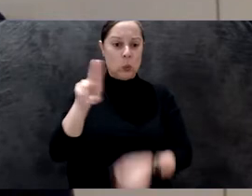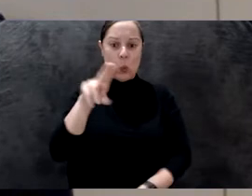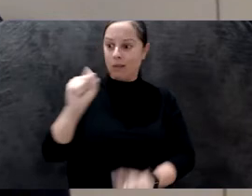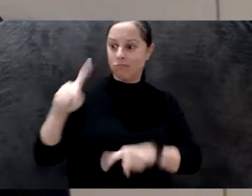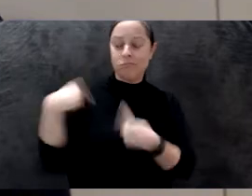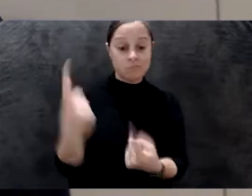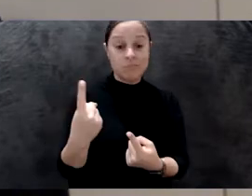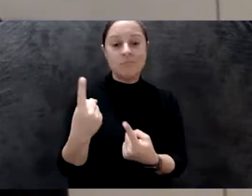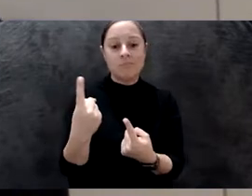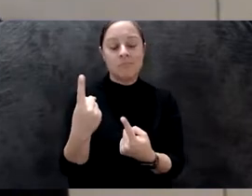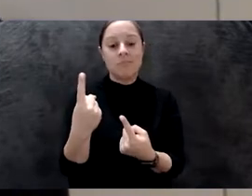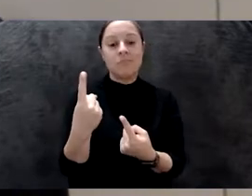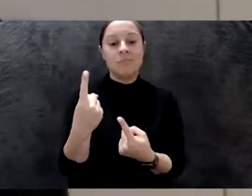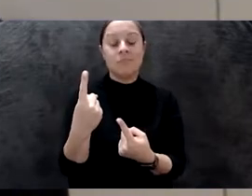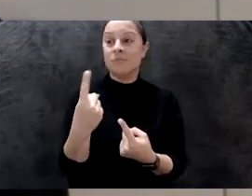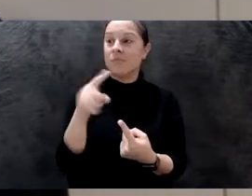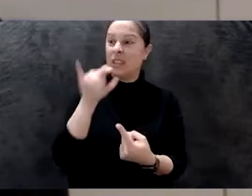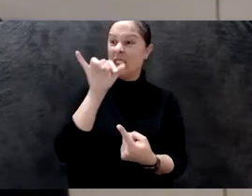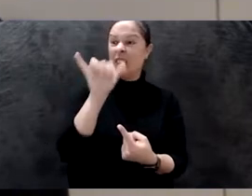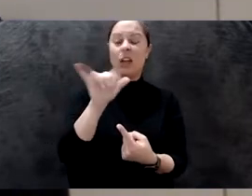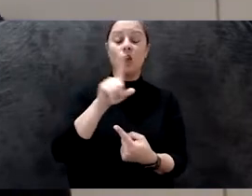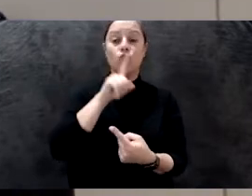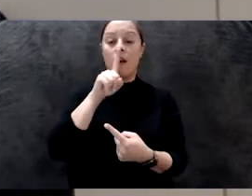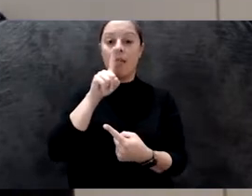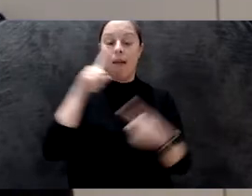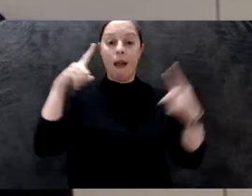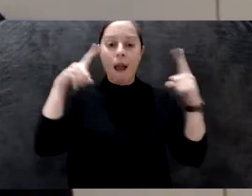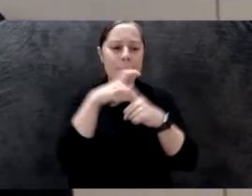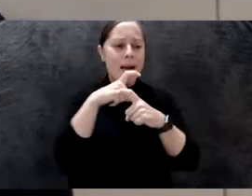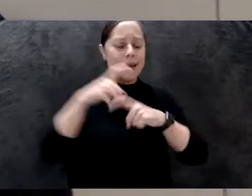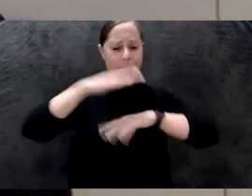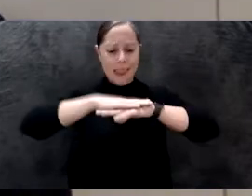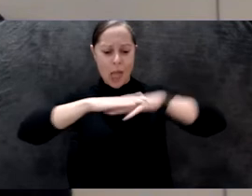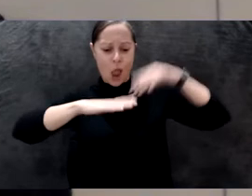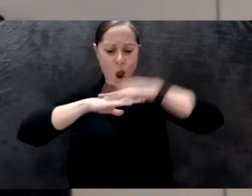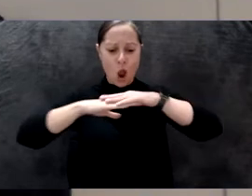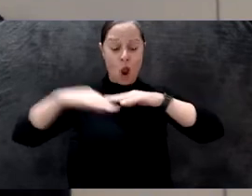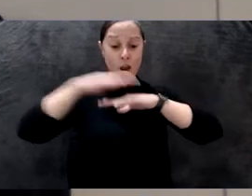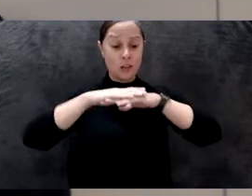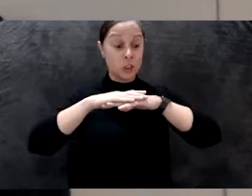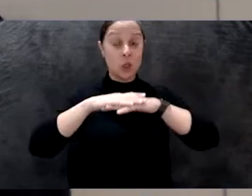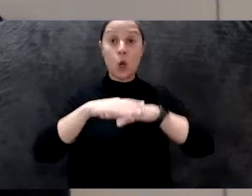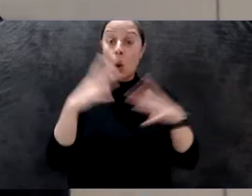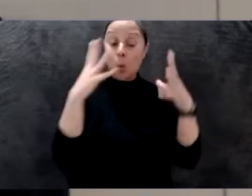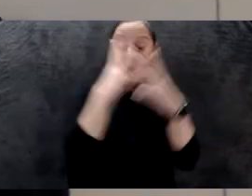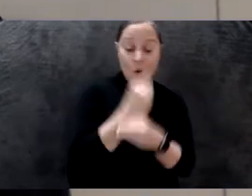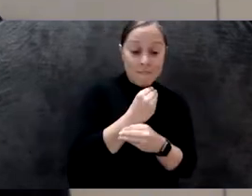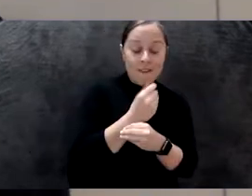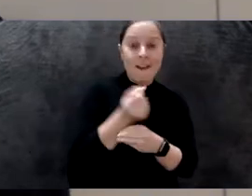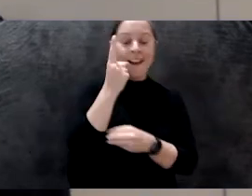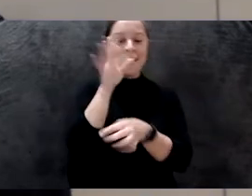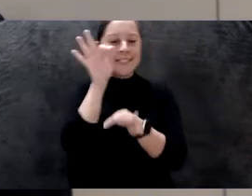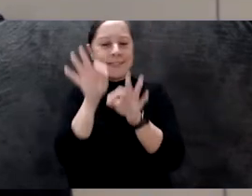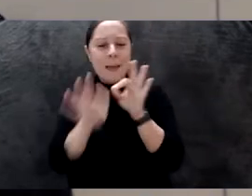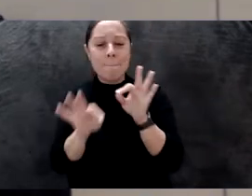delve into incredibly complex and layered concepts through beautifully simple and impactful artistic gestures.